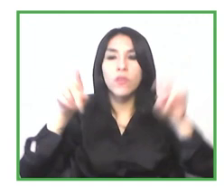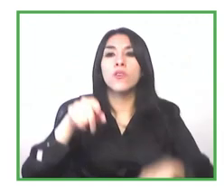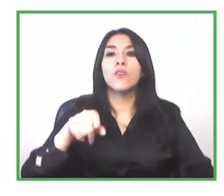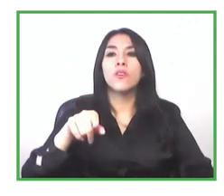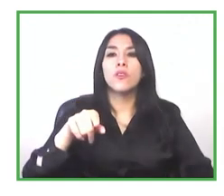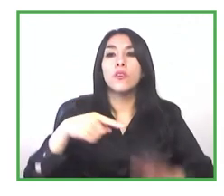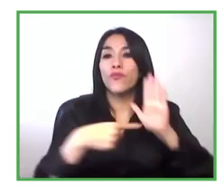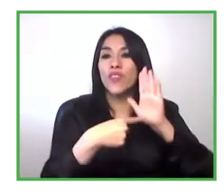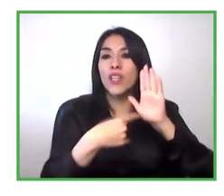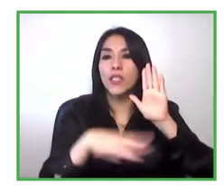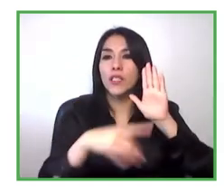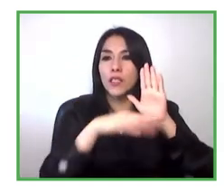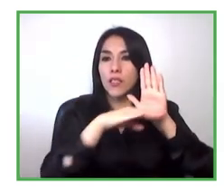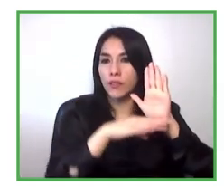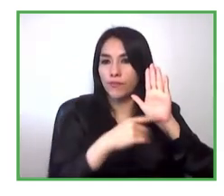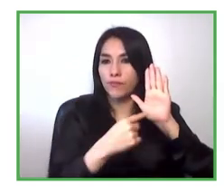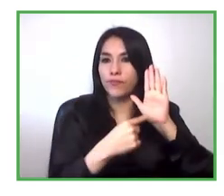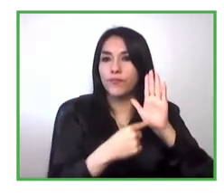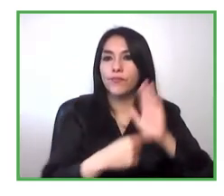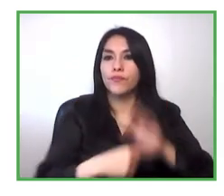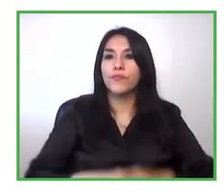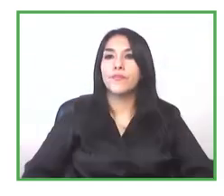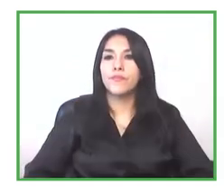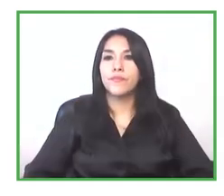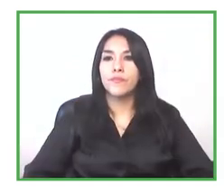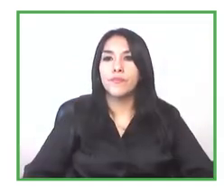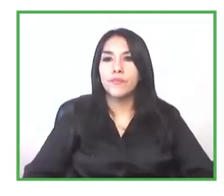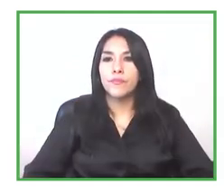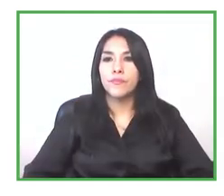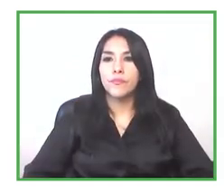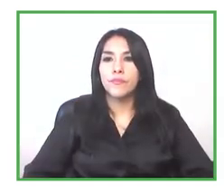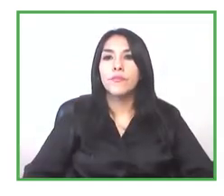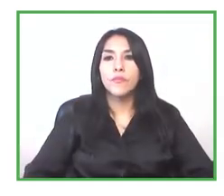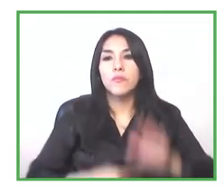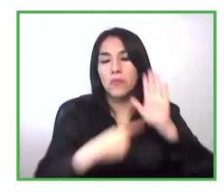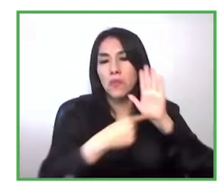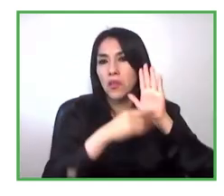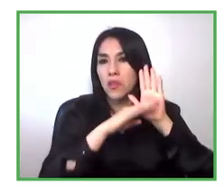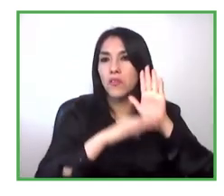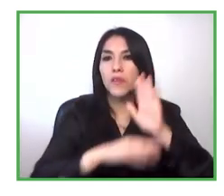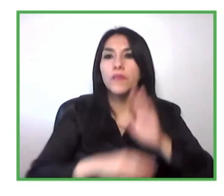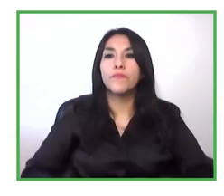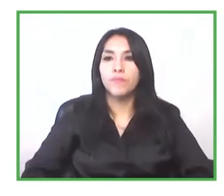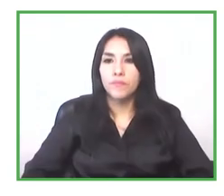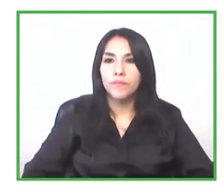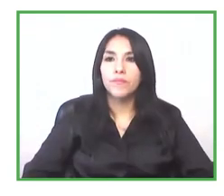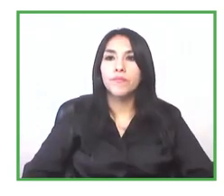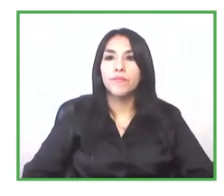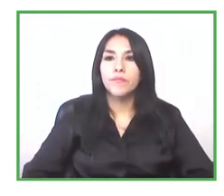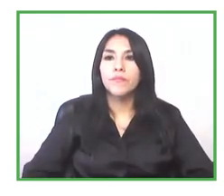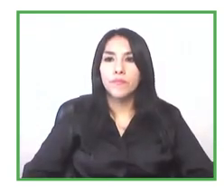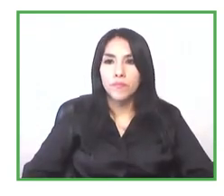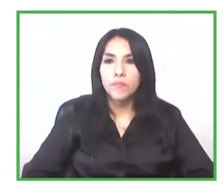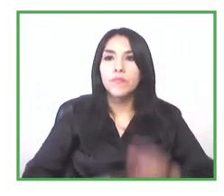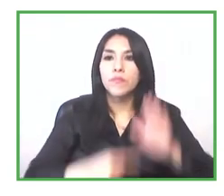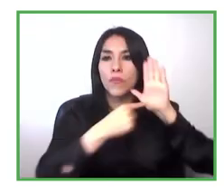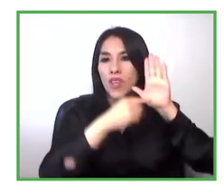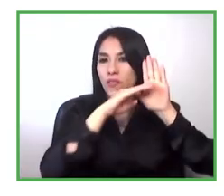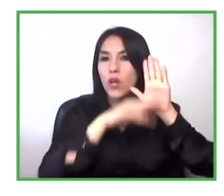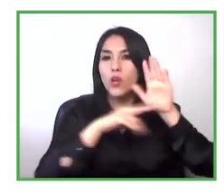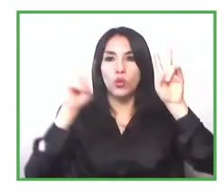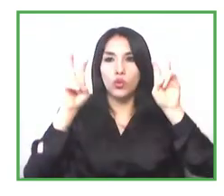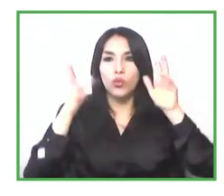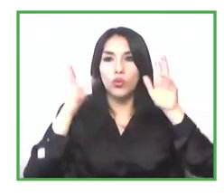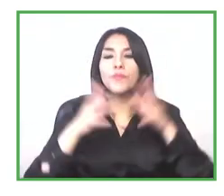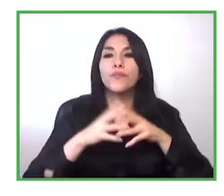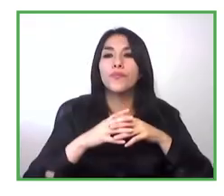the identification process of the disabled entrepreneurs in colombia currently we don't have access to any database or